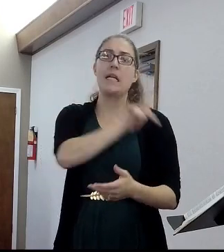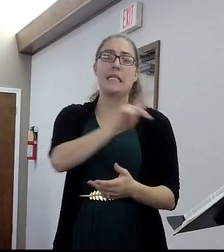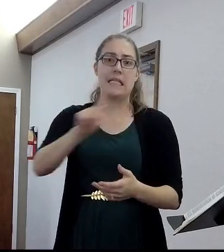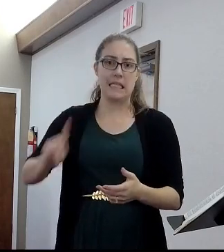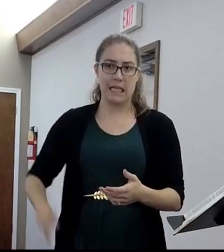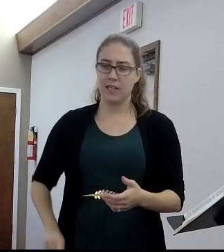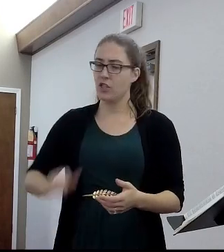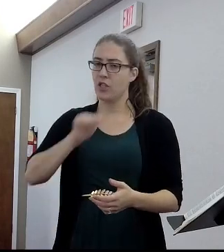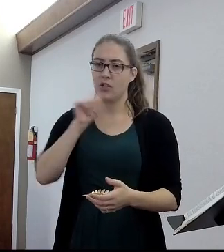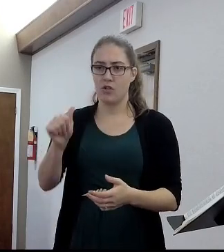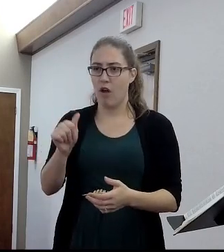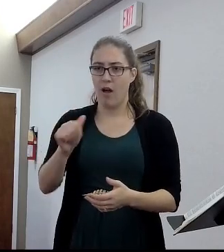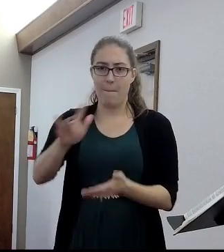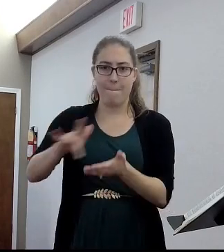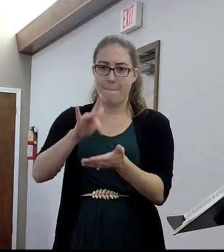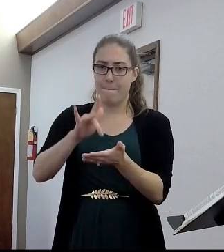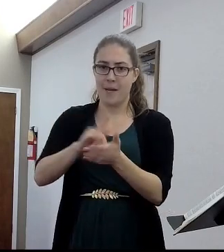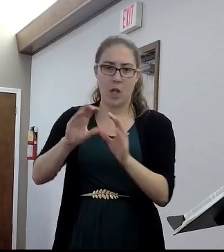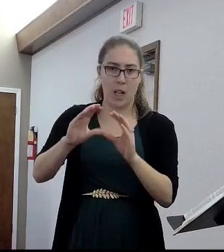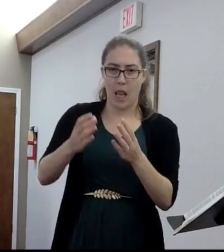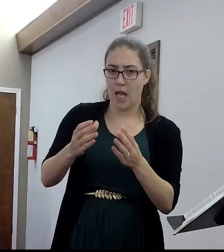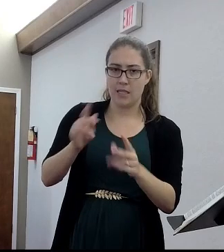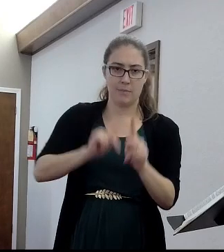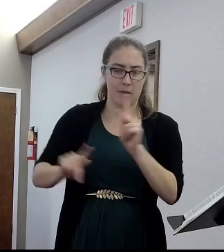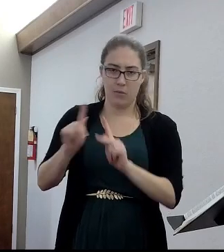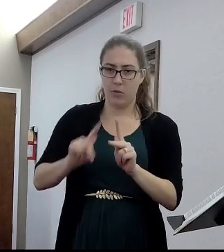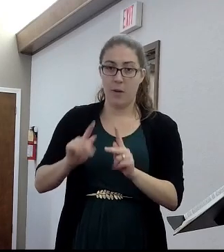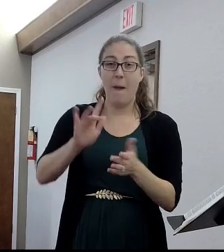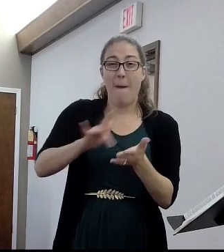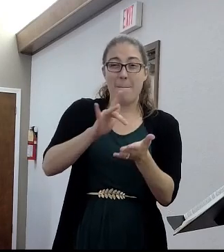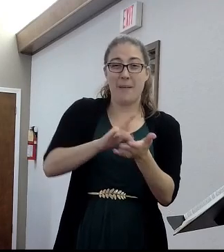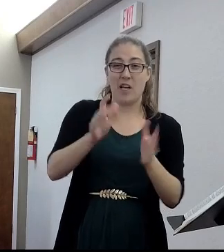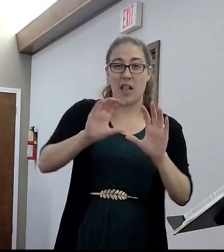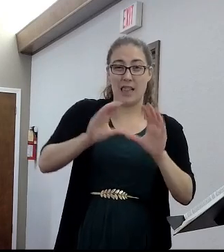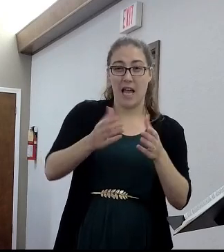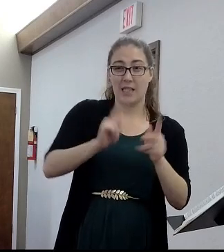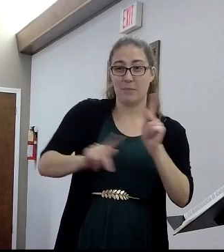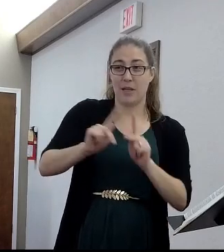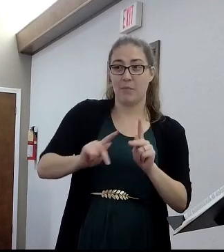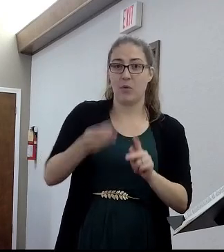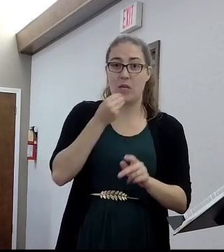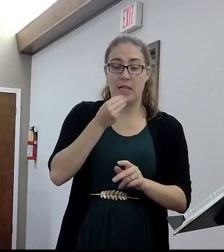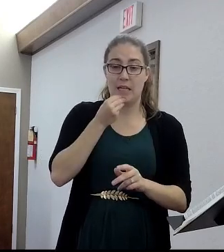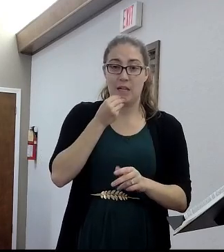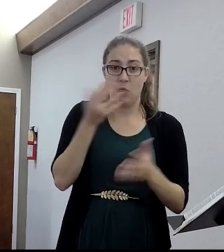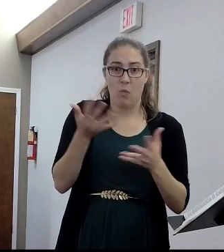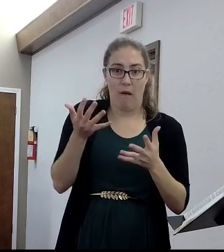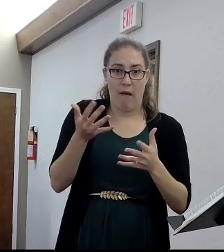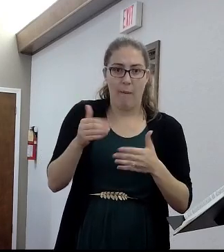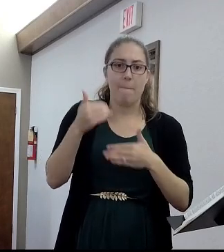or even middle-class people. Middle-class people ate bread and grains.